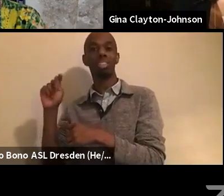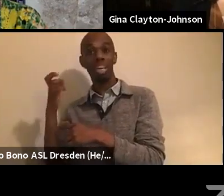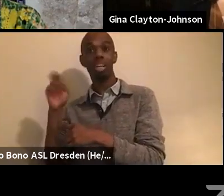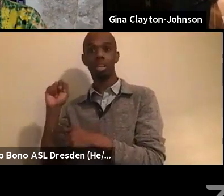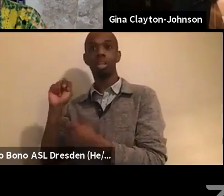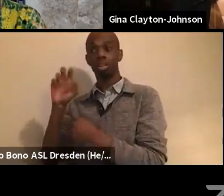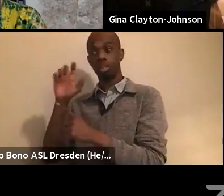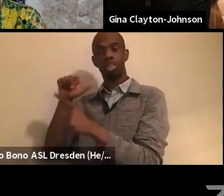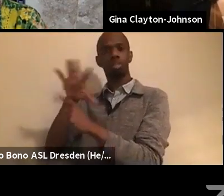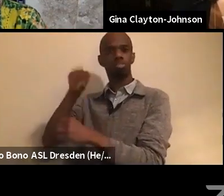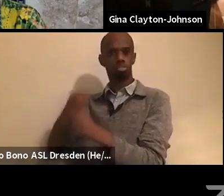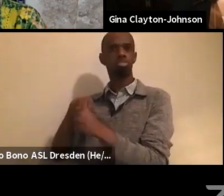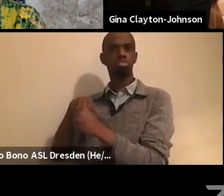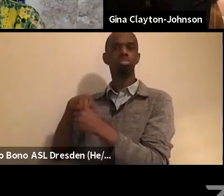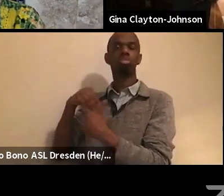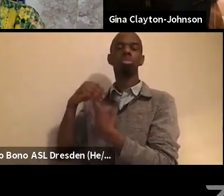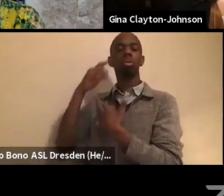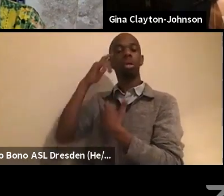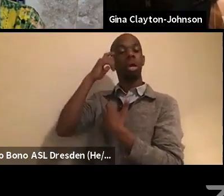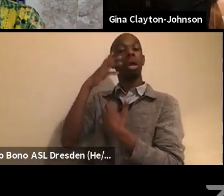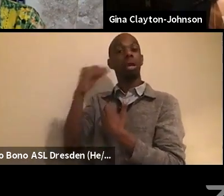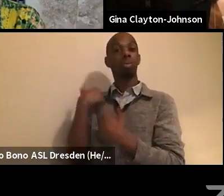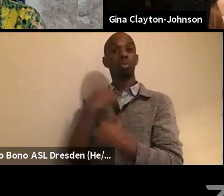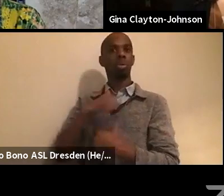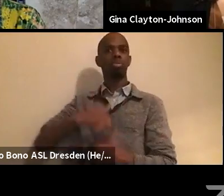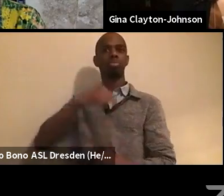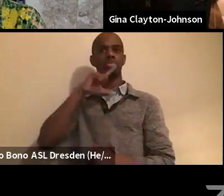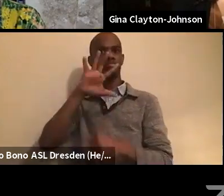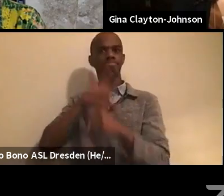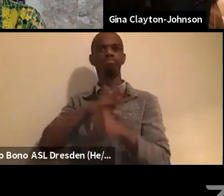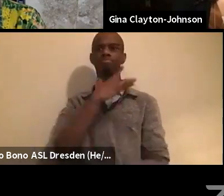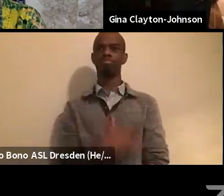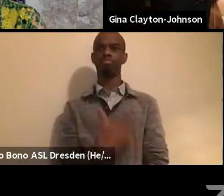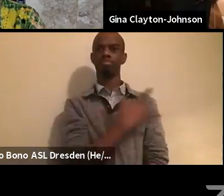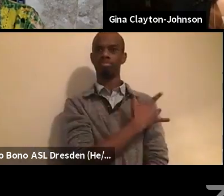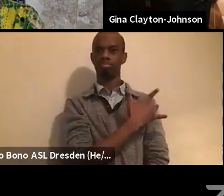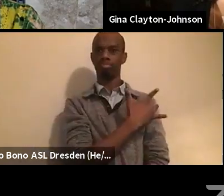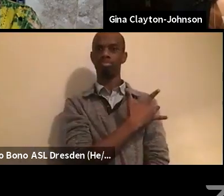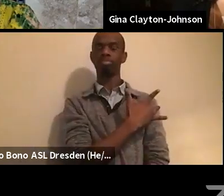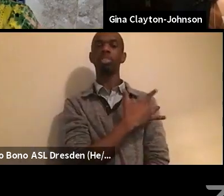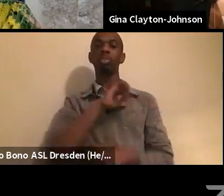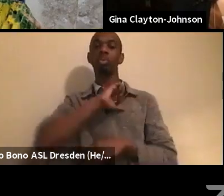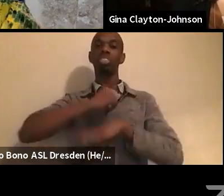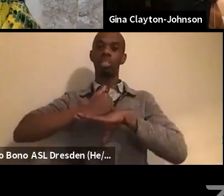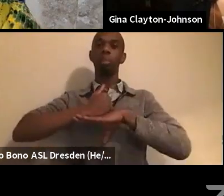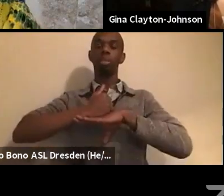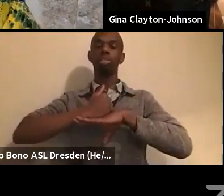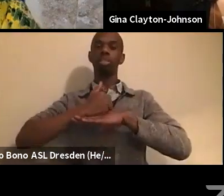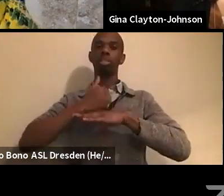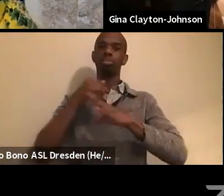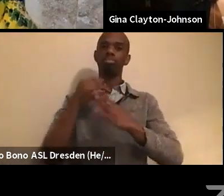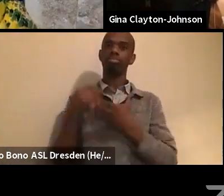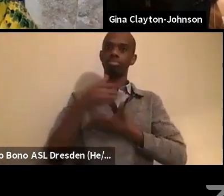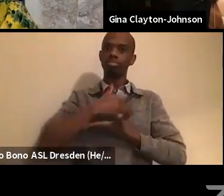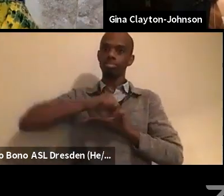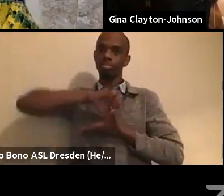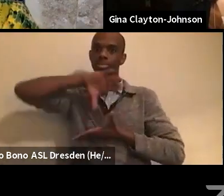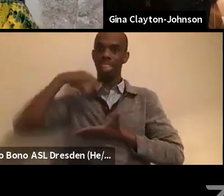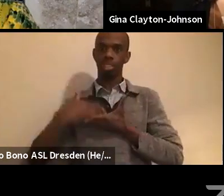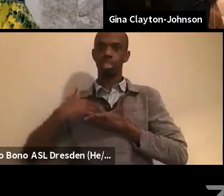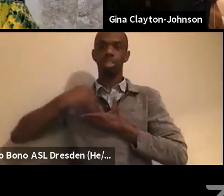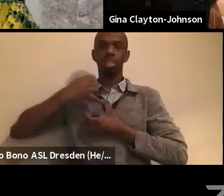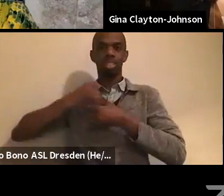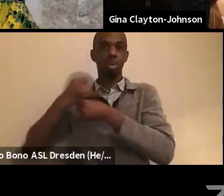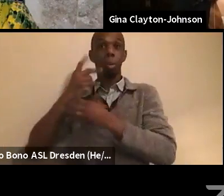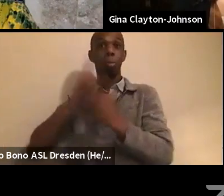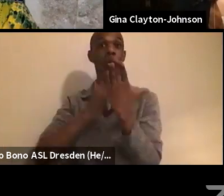nation that have taken a pledge to institute guaranteed income programs within their communities. And my request is that if people are